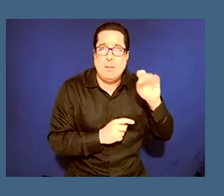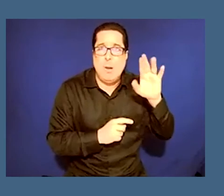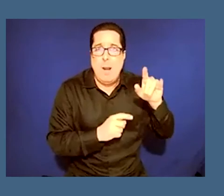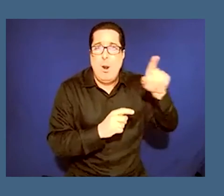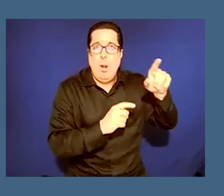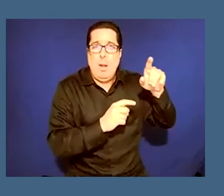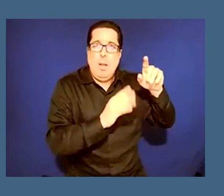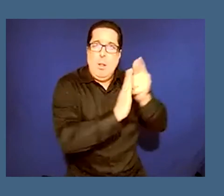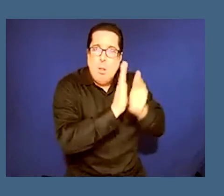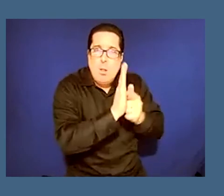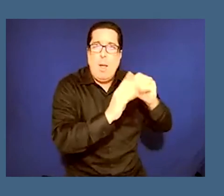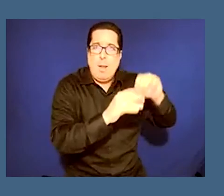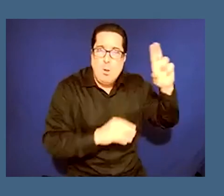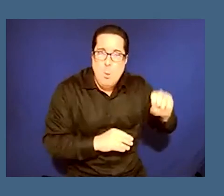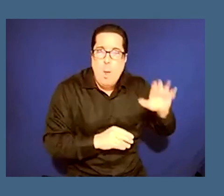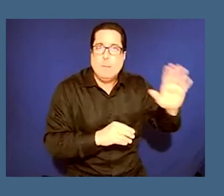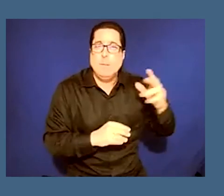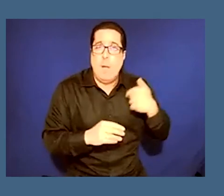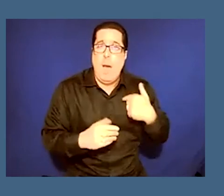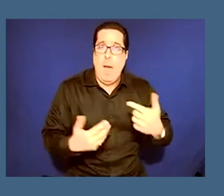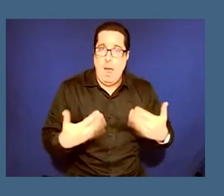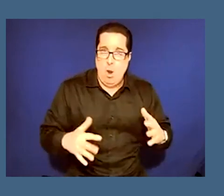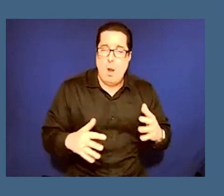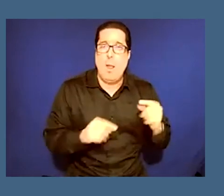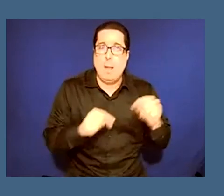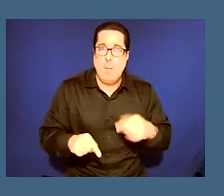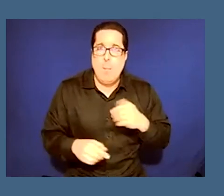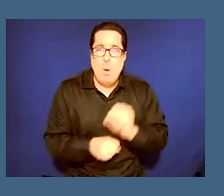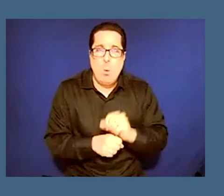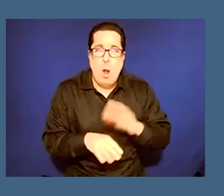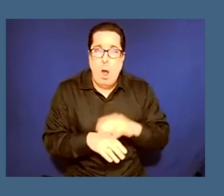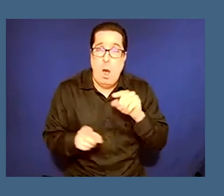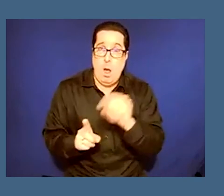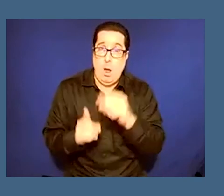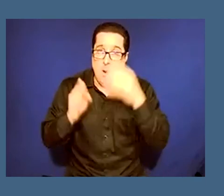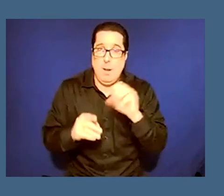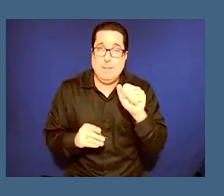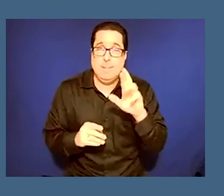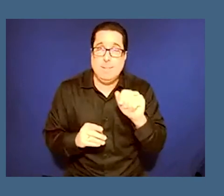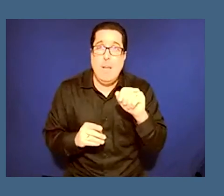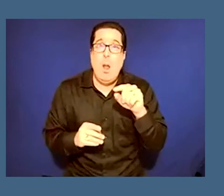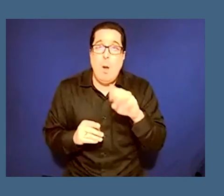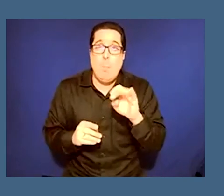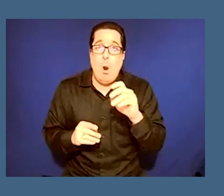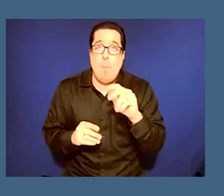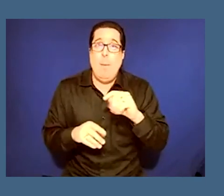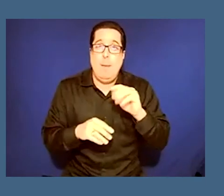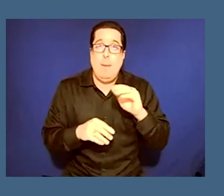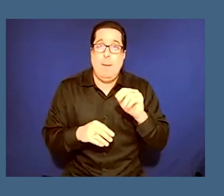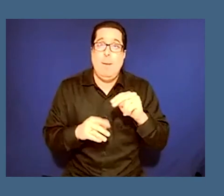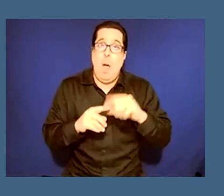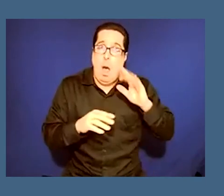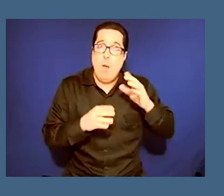states um i came to my work on sarah bartman because of the roads must fall protests because they were